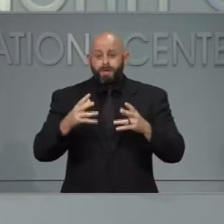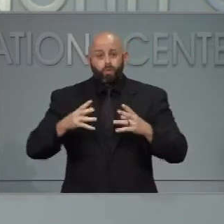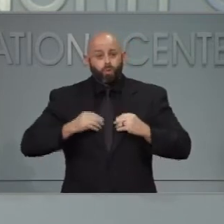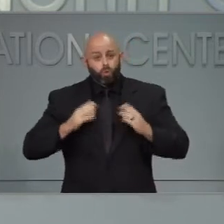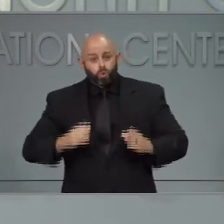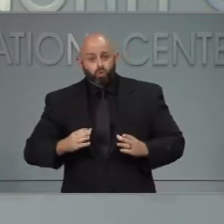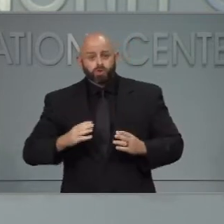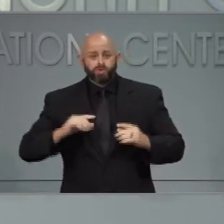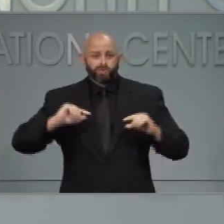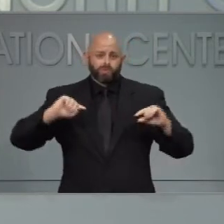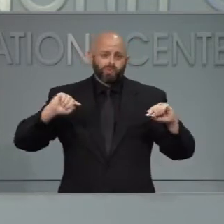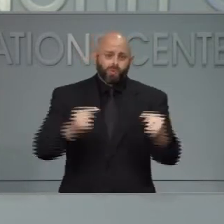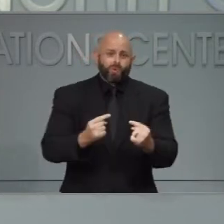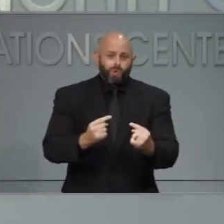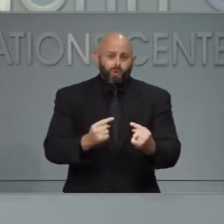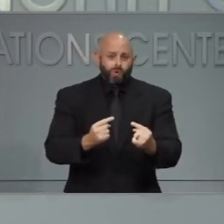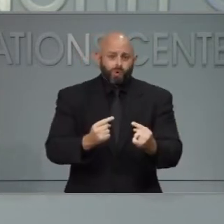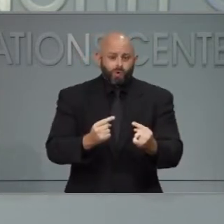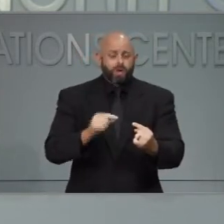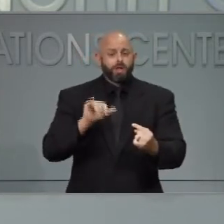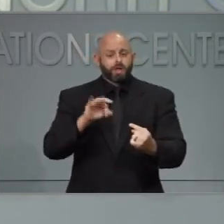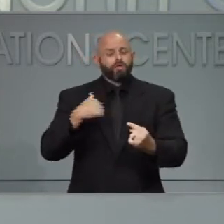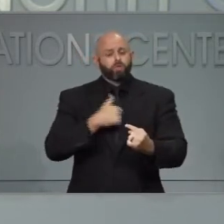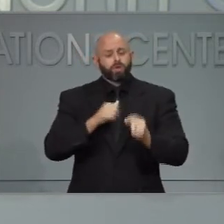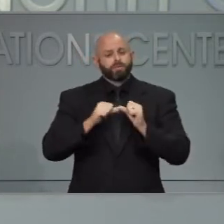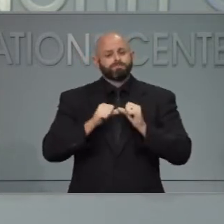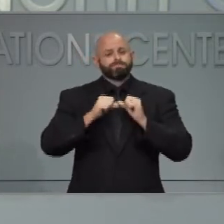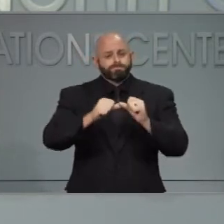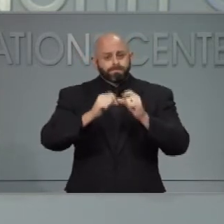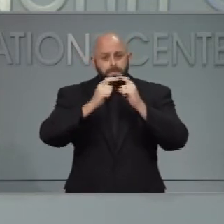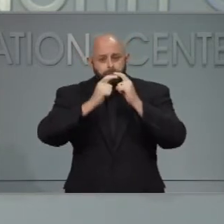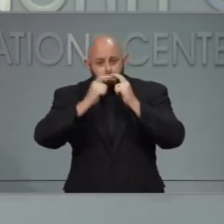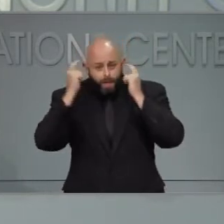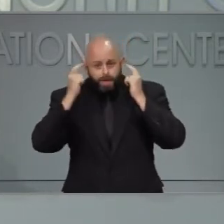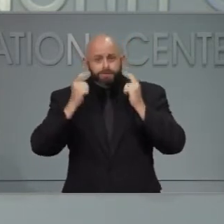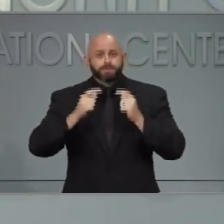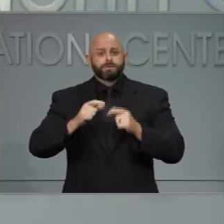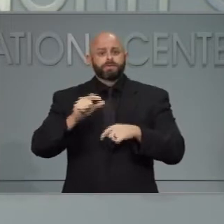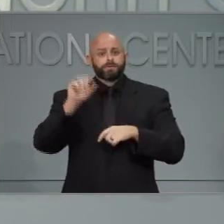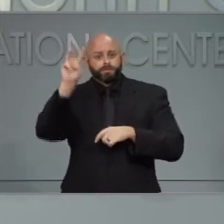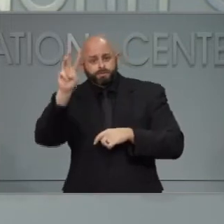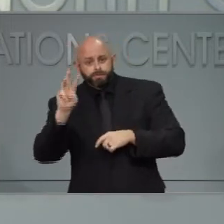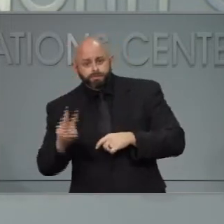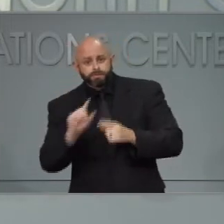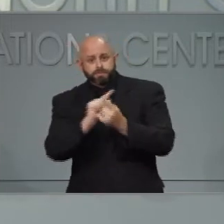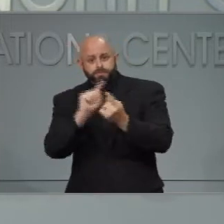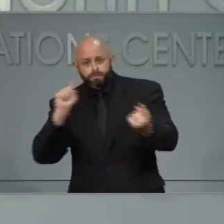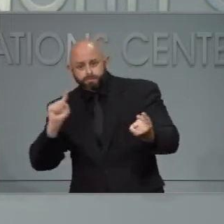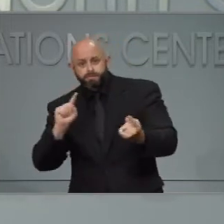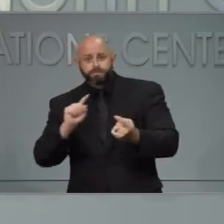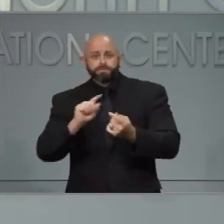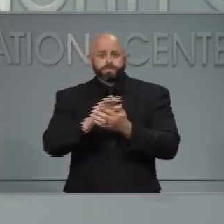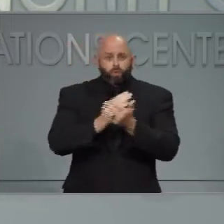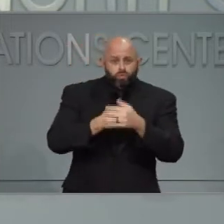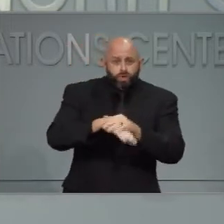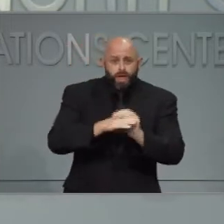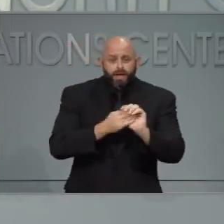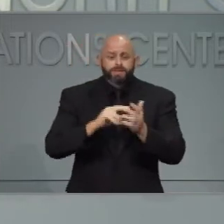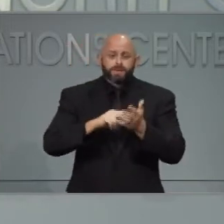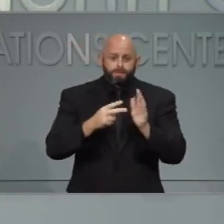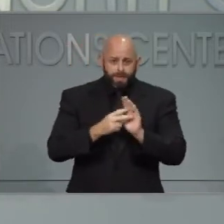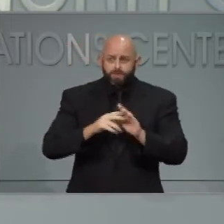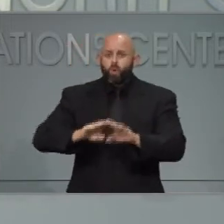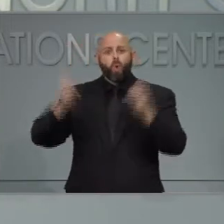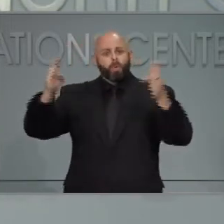do to slow the spread of this virus, the faster we can turn this dimmer switch on and let everything